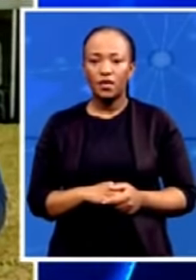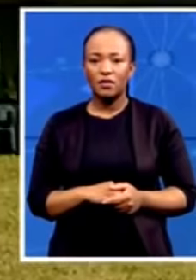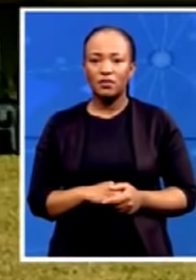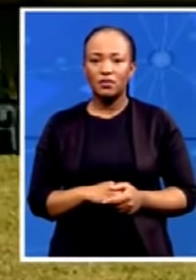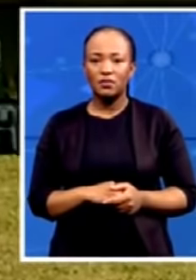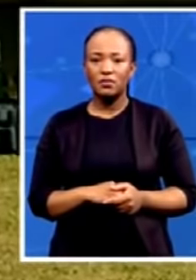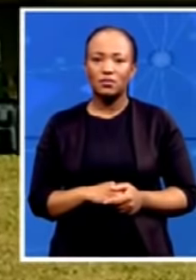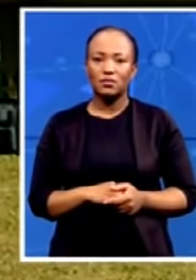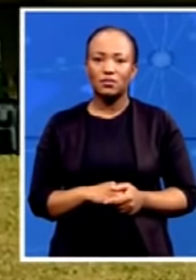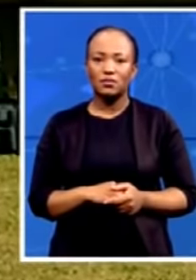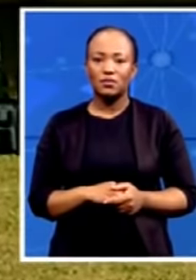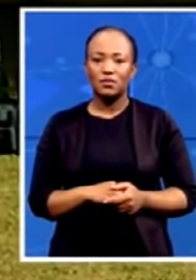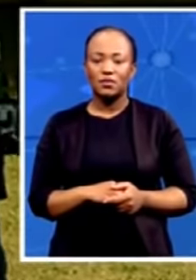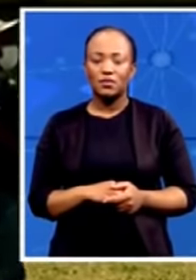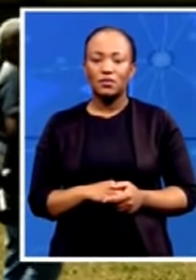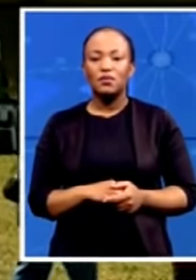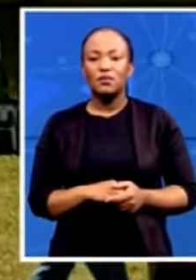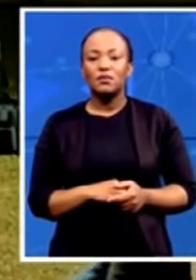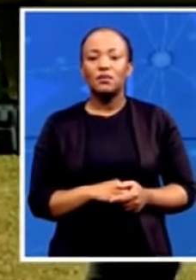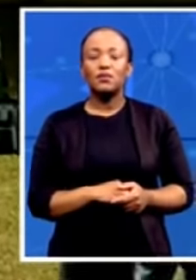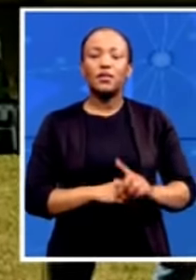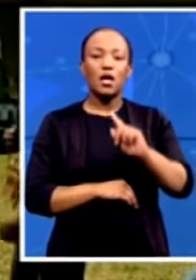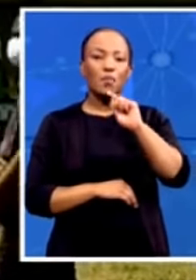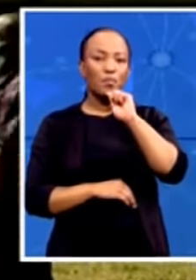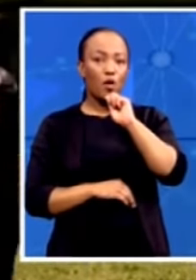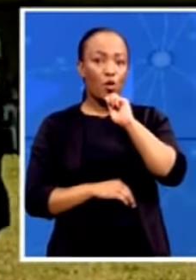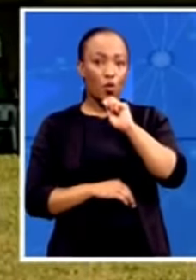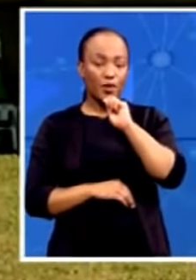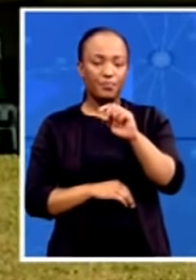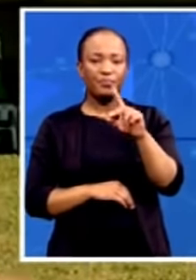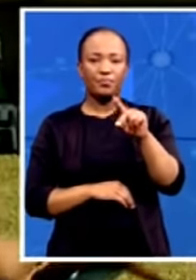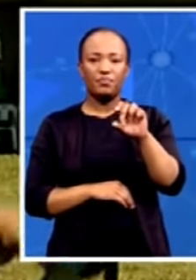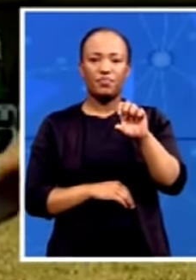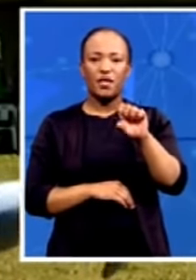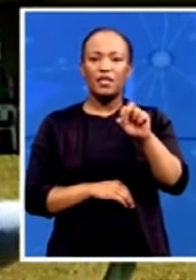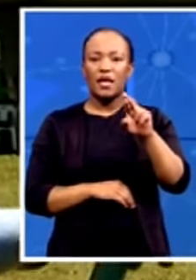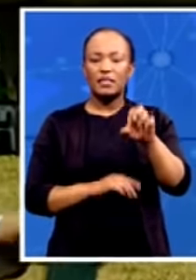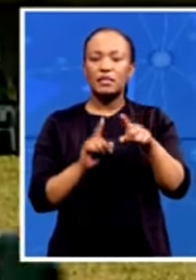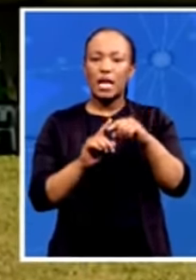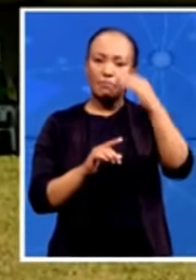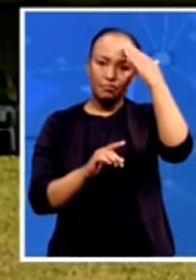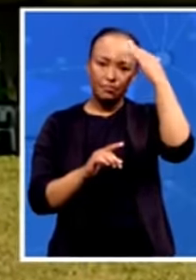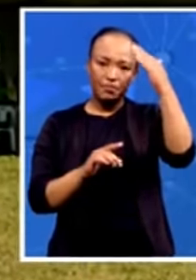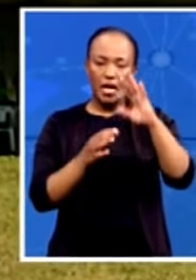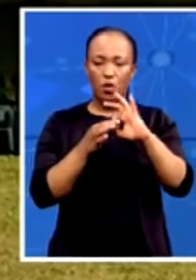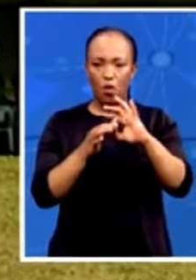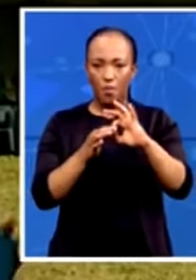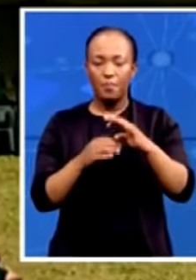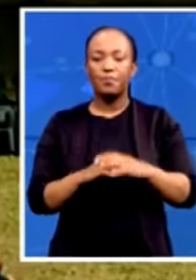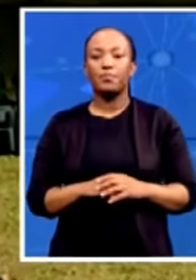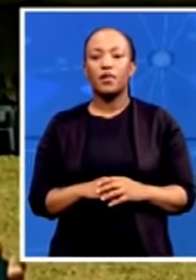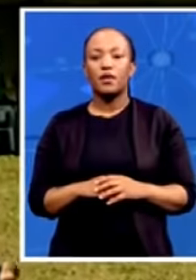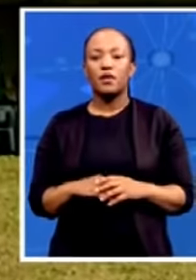Well, good morning to you, Desiree. Good morning to the viewers as well at home. As you are coming to us, Desiree, the stage is currently being